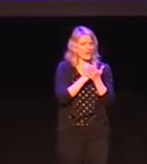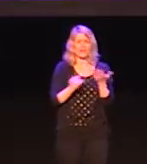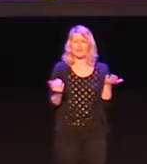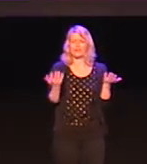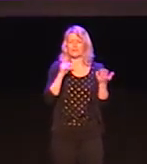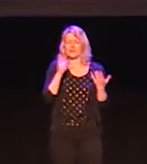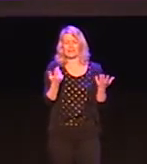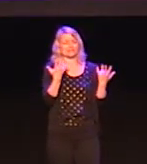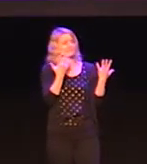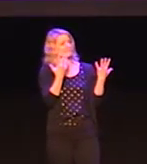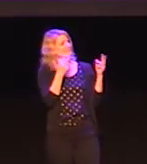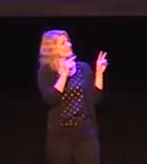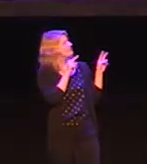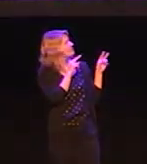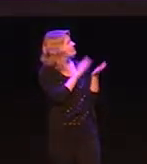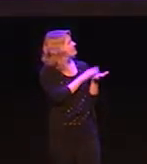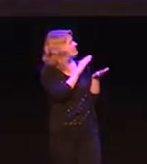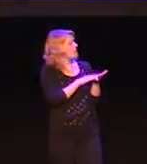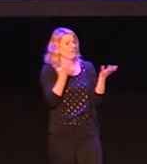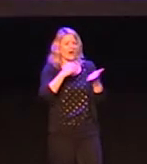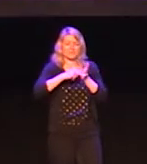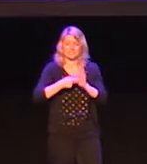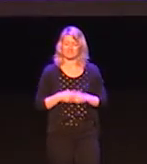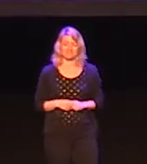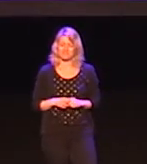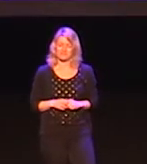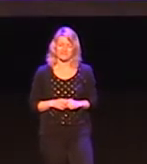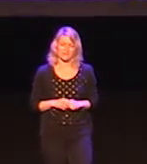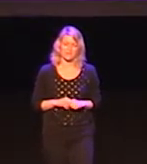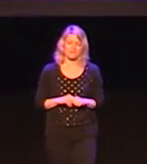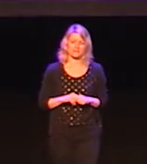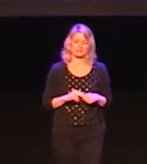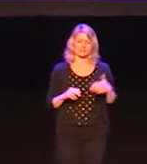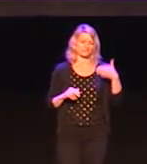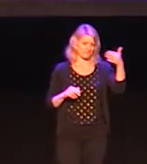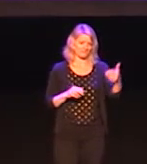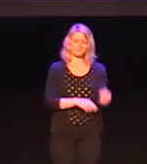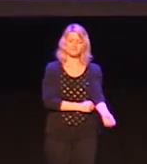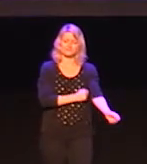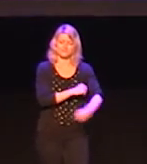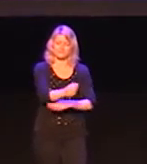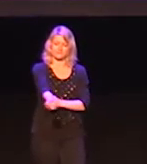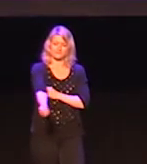This in and of itself becomes a true art form. You can see the patterns in the movements.